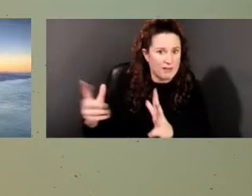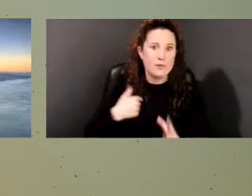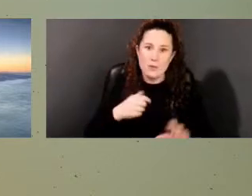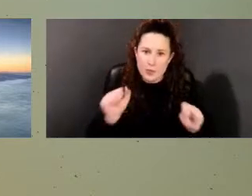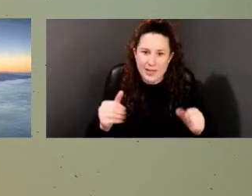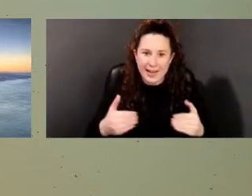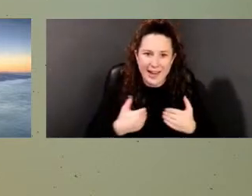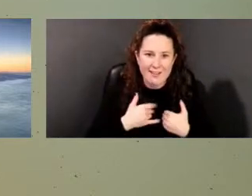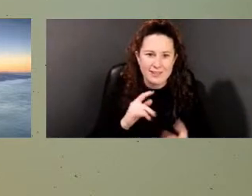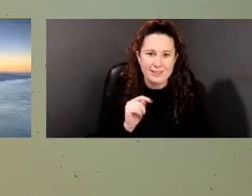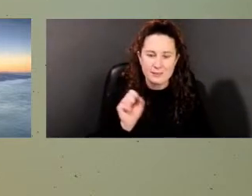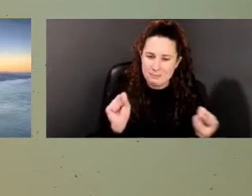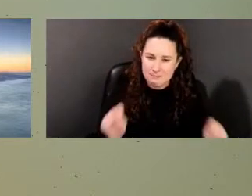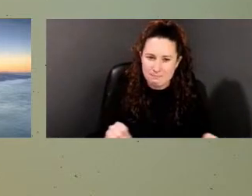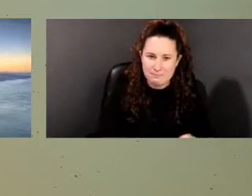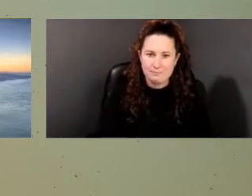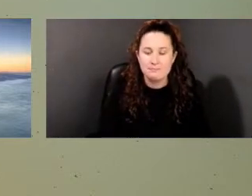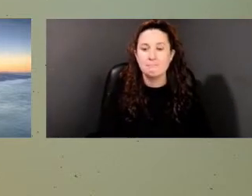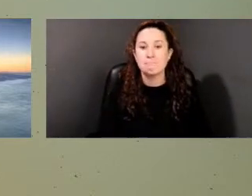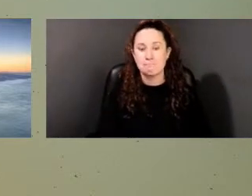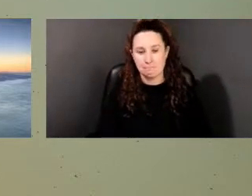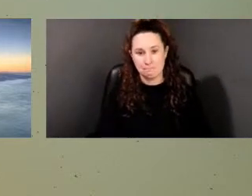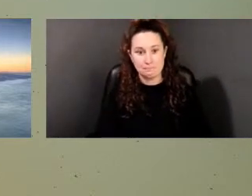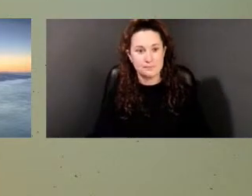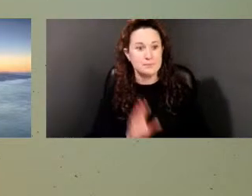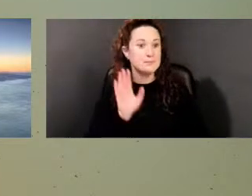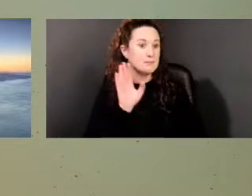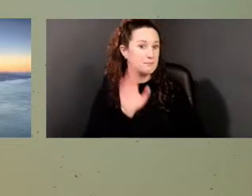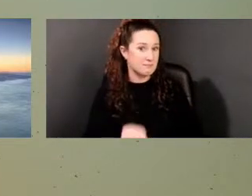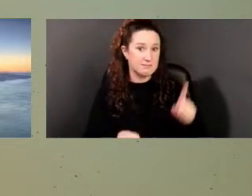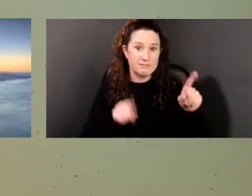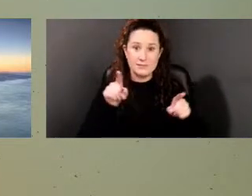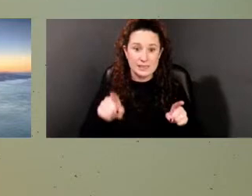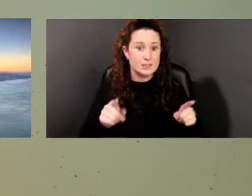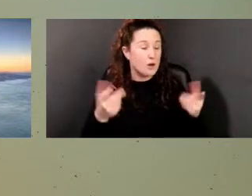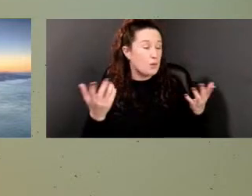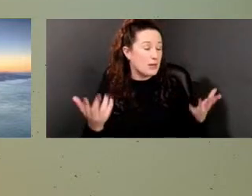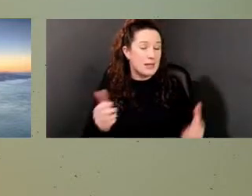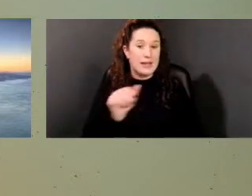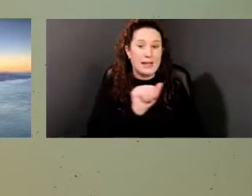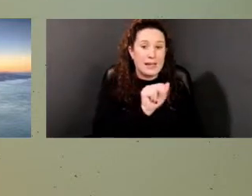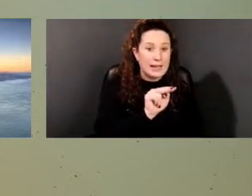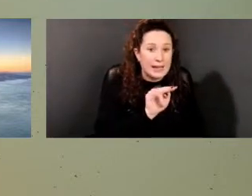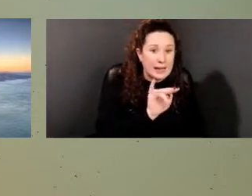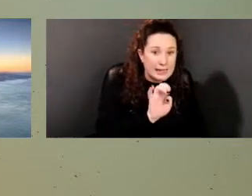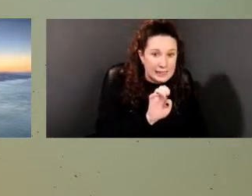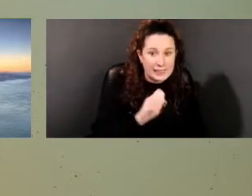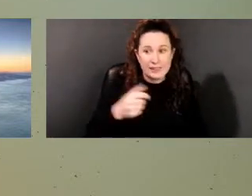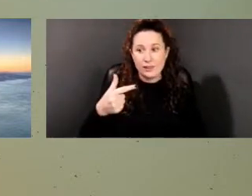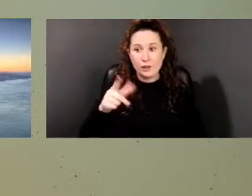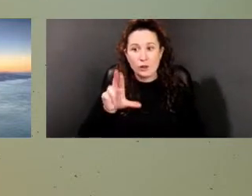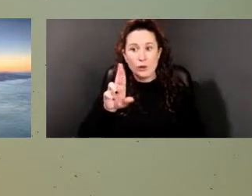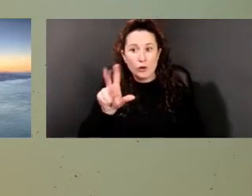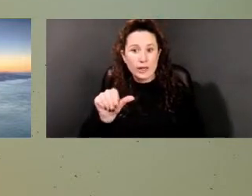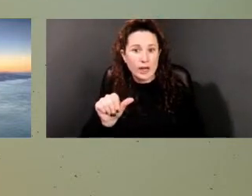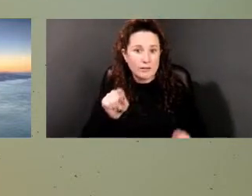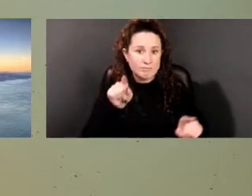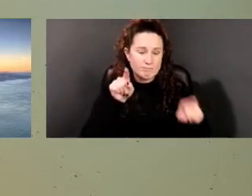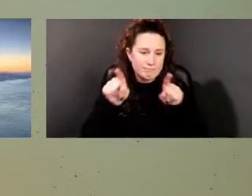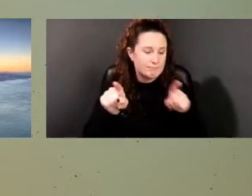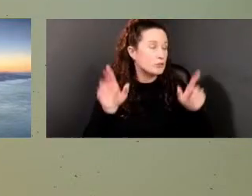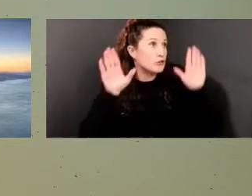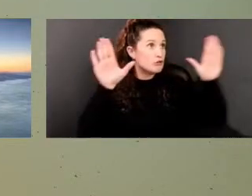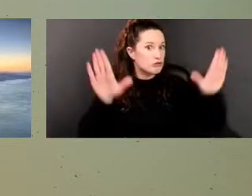Yeah, Andy and Gloria, how do we, you know, great stories about the people that lived